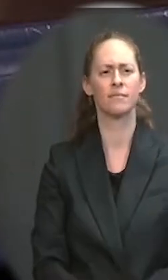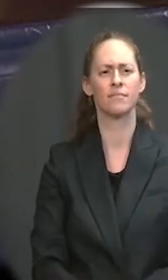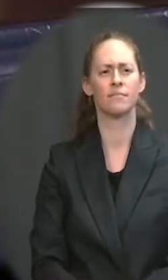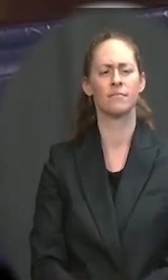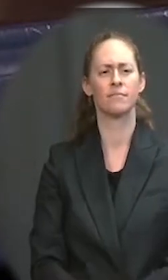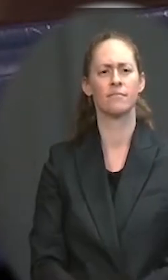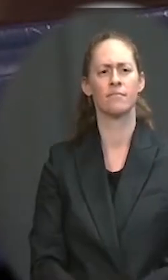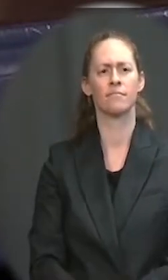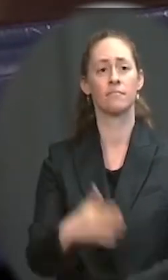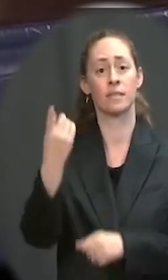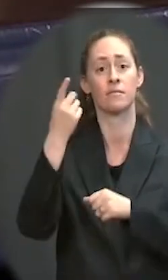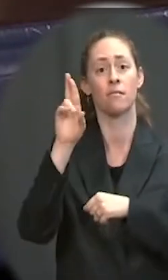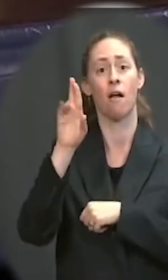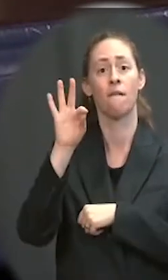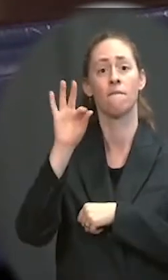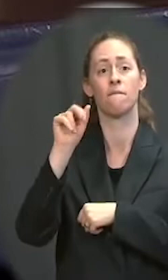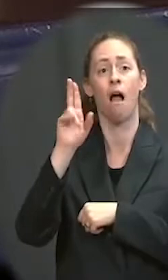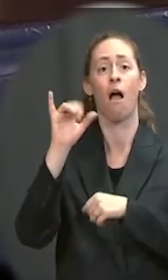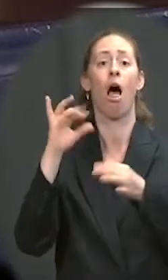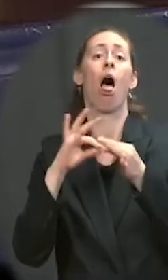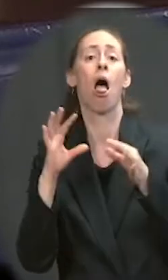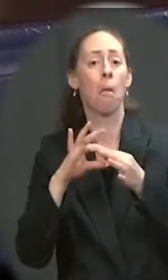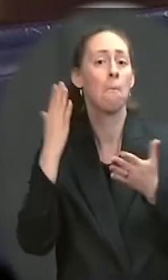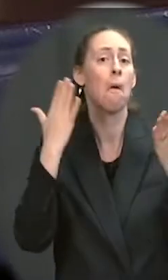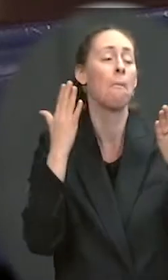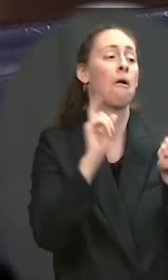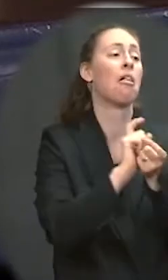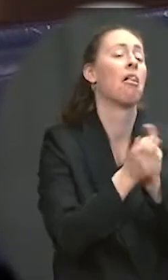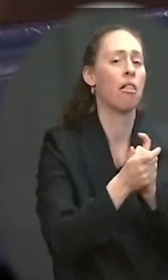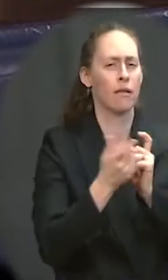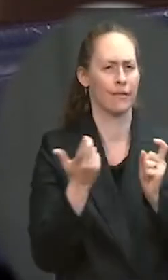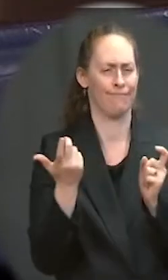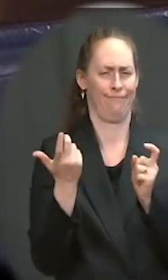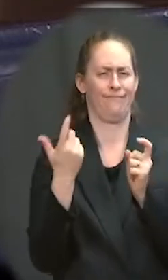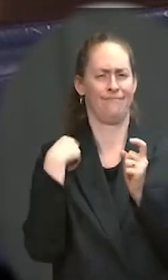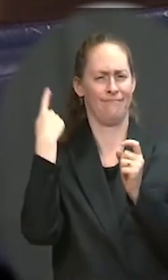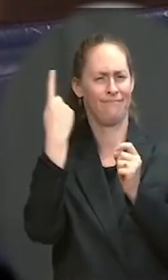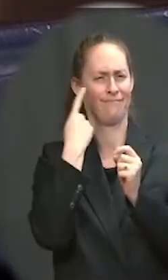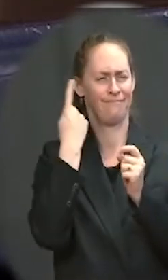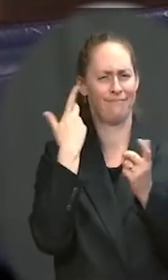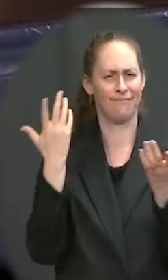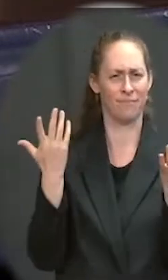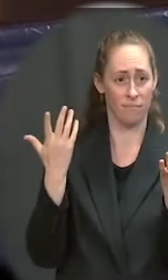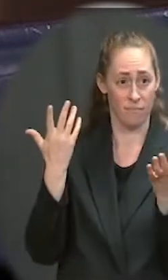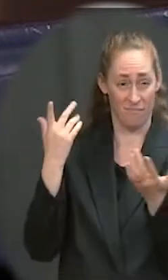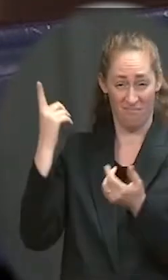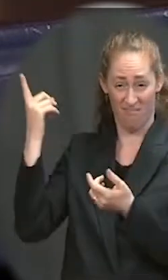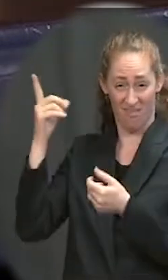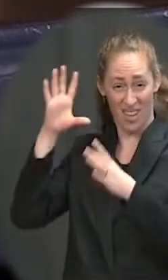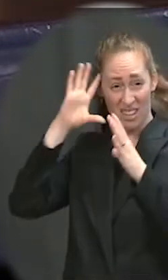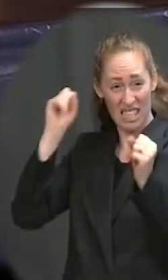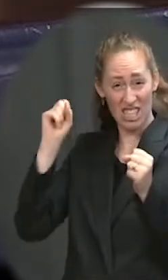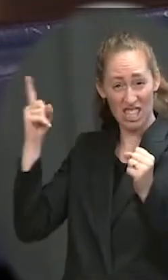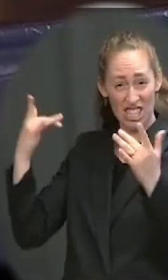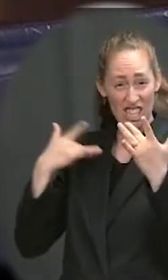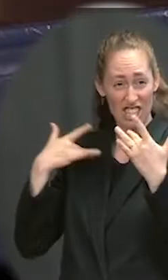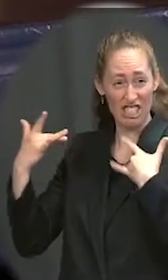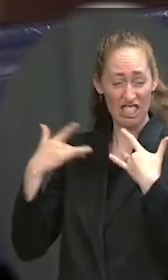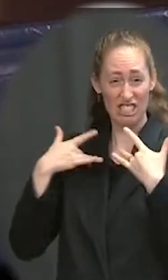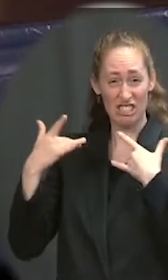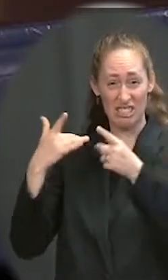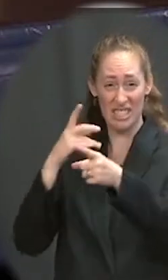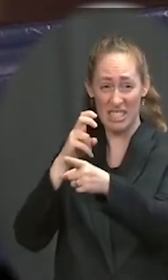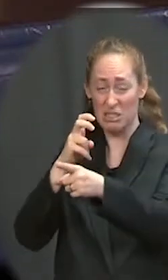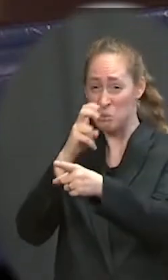clearer. But is the administration at all concerned that there won't be compliance with something this strict, and there won't be compliance if it continuously